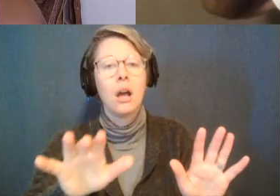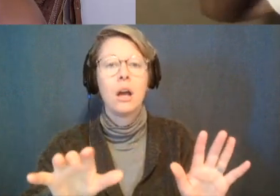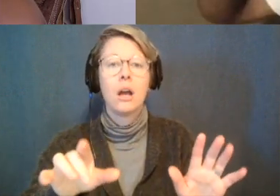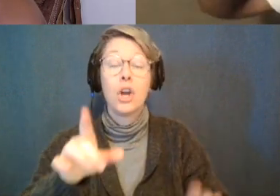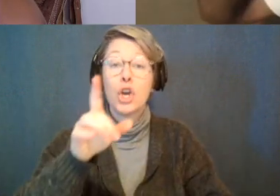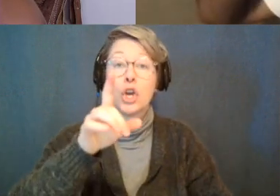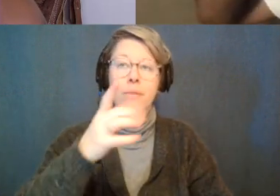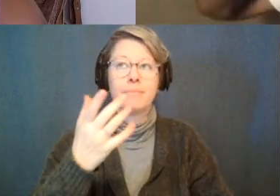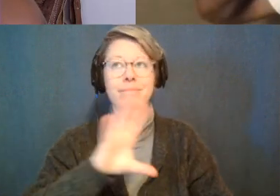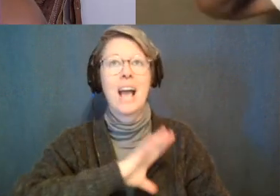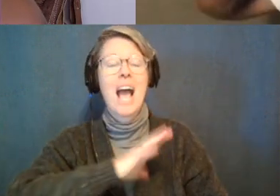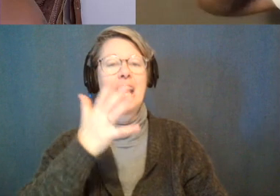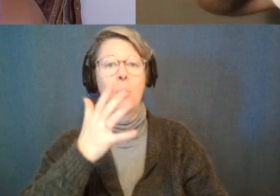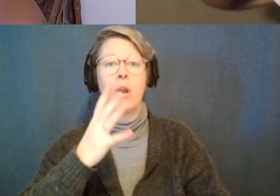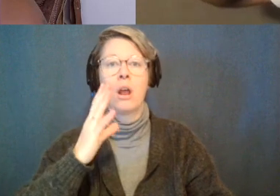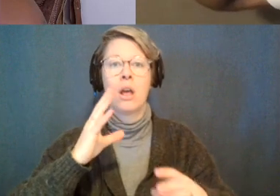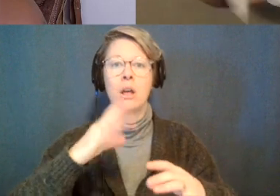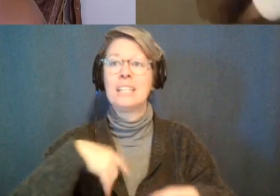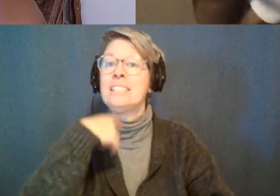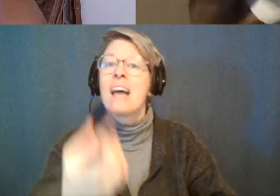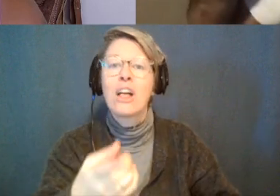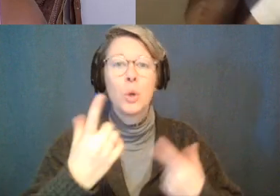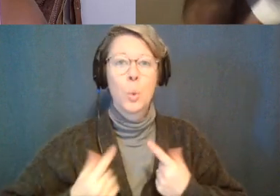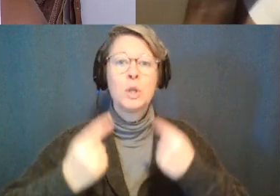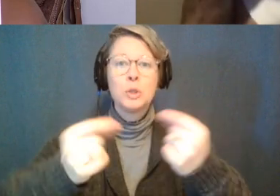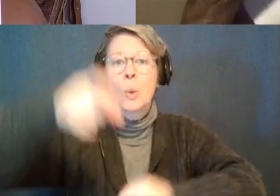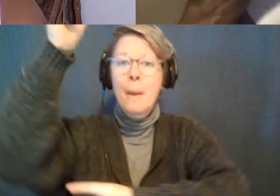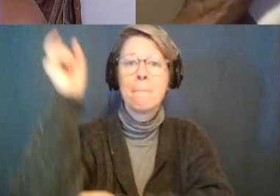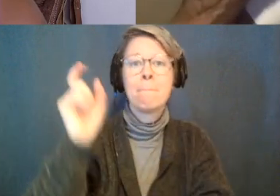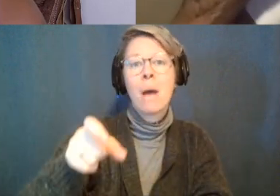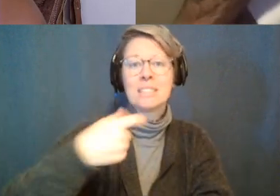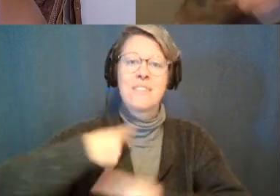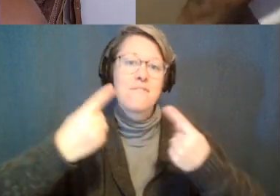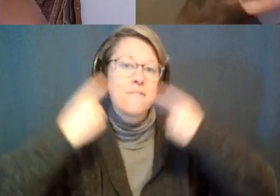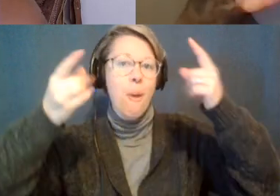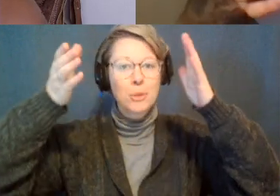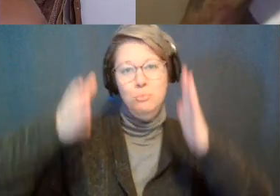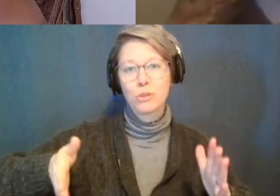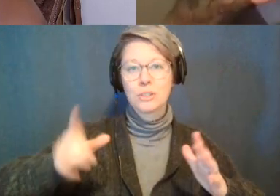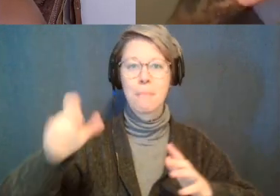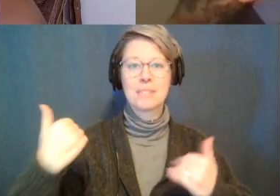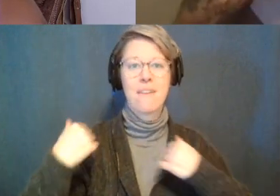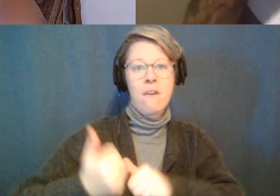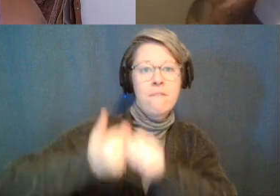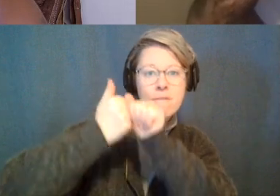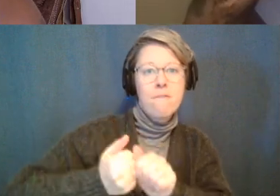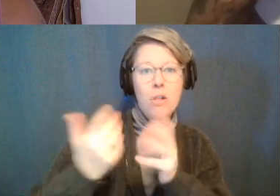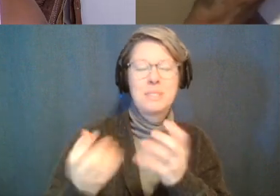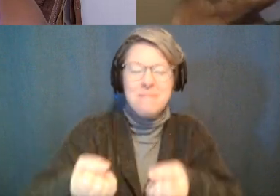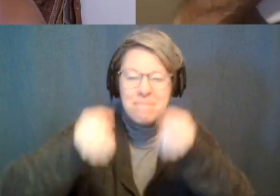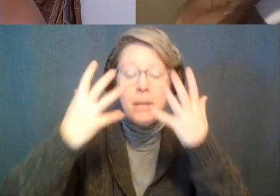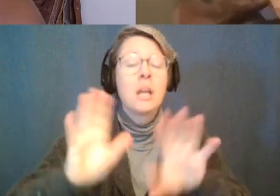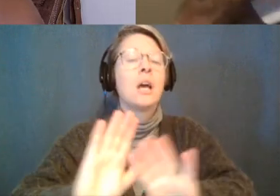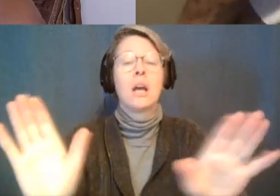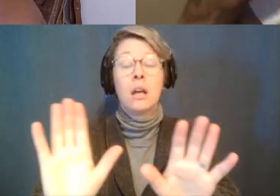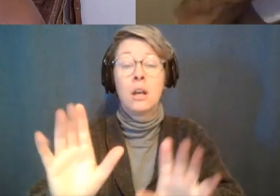need to be a teacher or you need to have you know a large platform to be experiencing this like this type of shit like what you said before happens on a